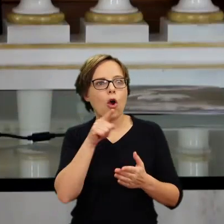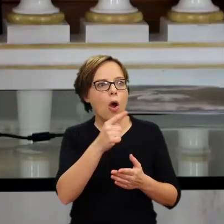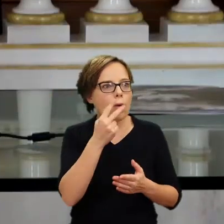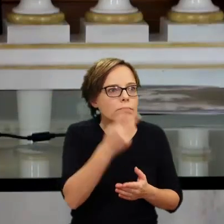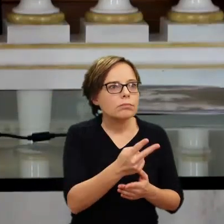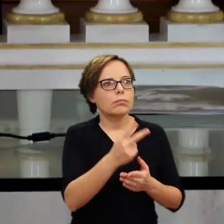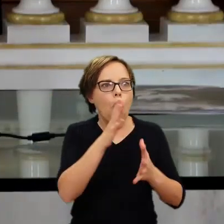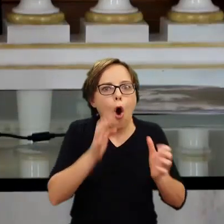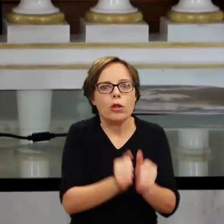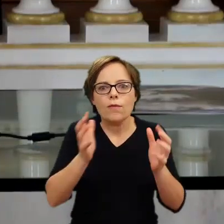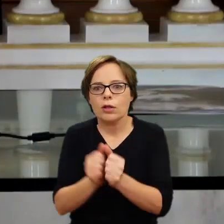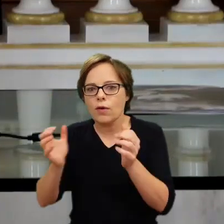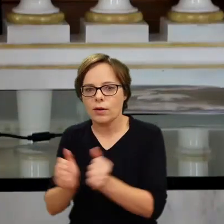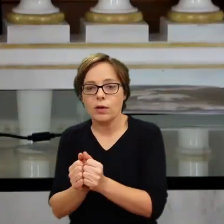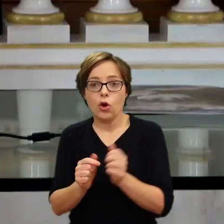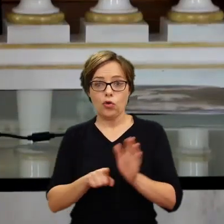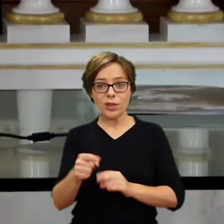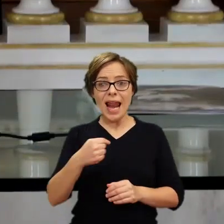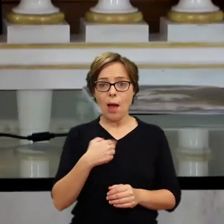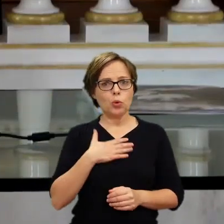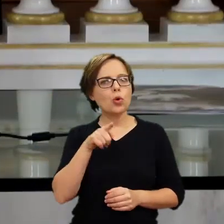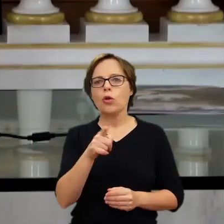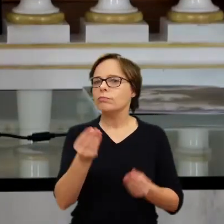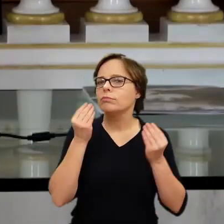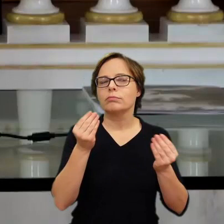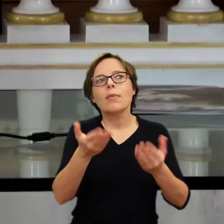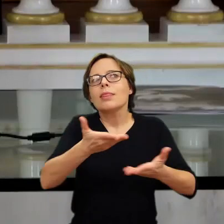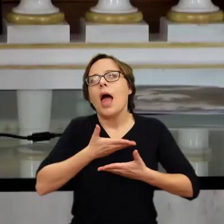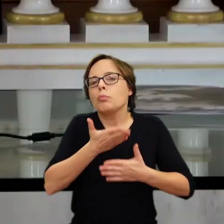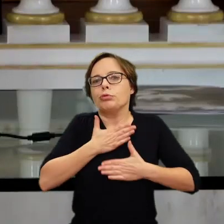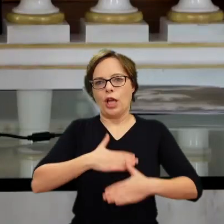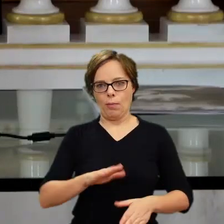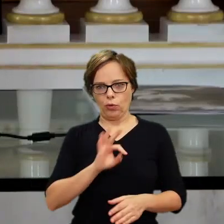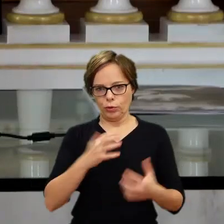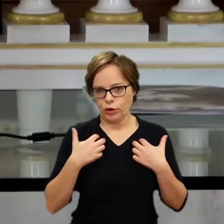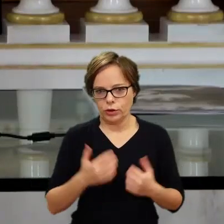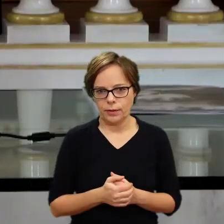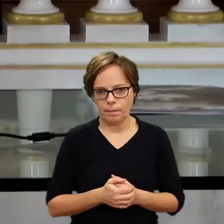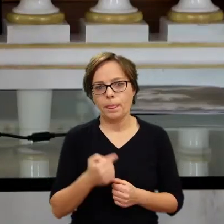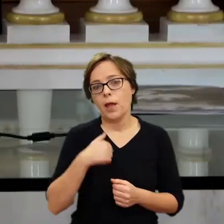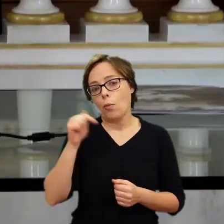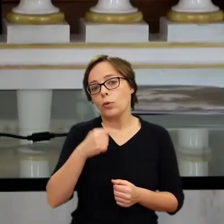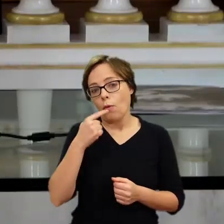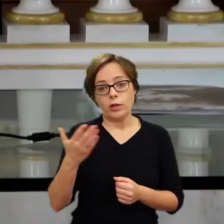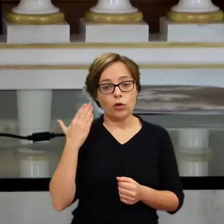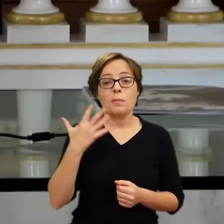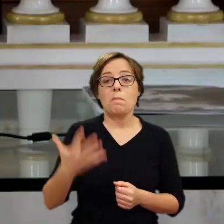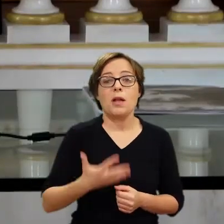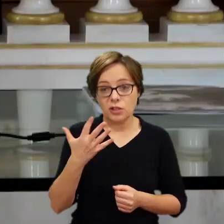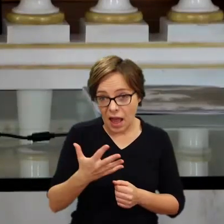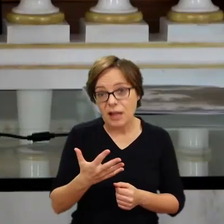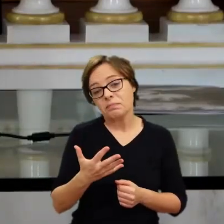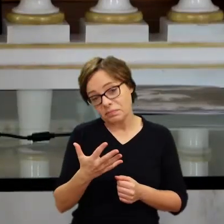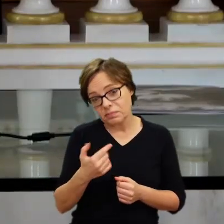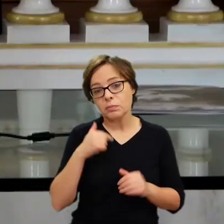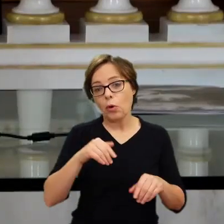getting to know them is, for me at least, one of the greatest pleasures in life. So, you know, for me over the last five years, I have to say Poland